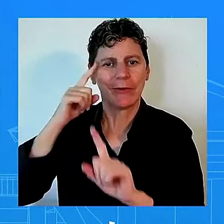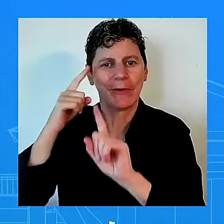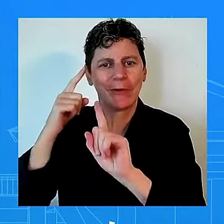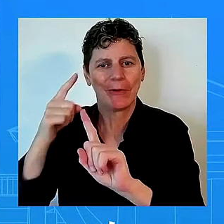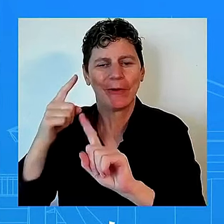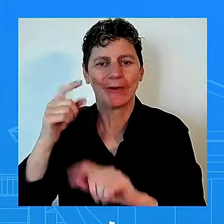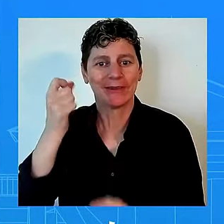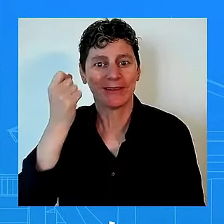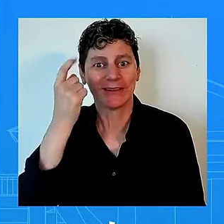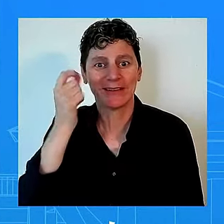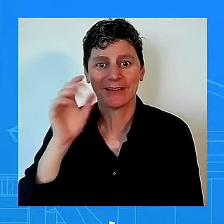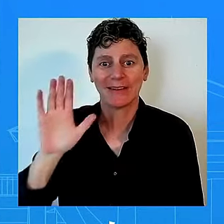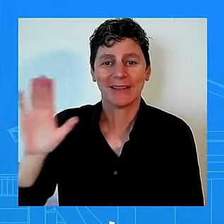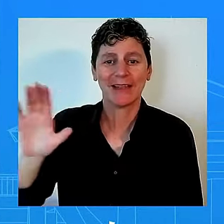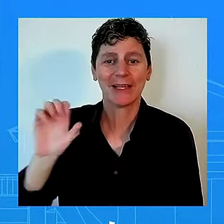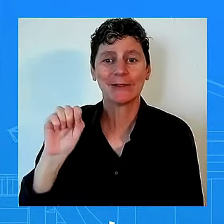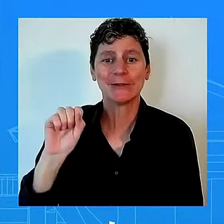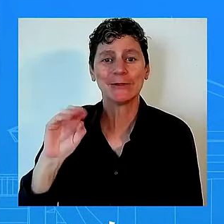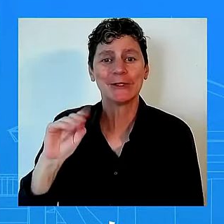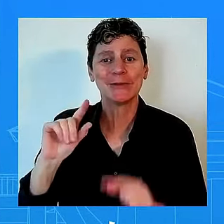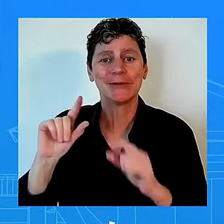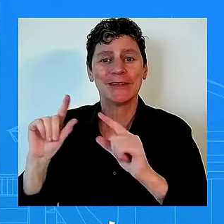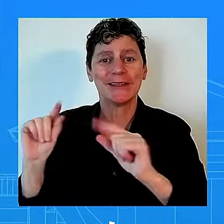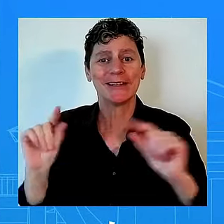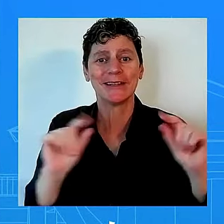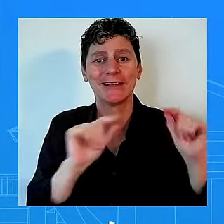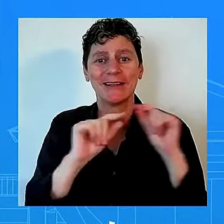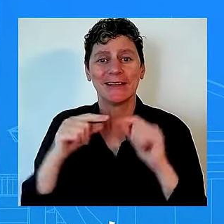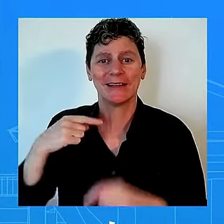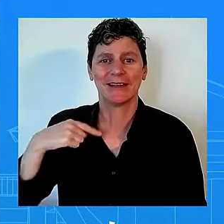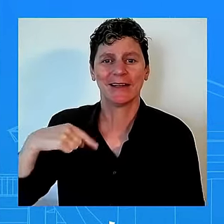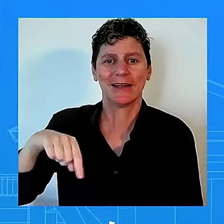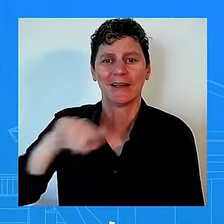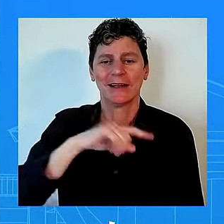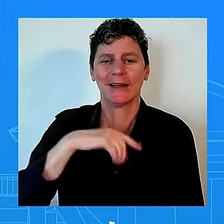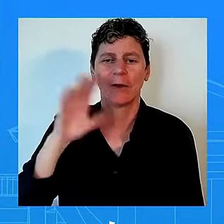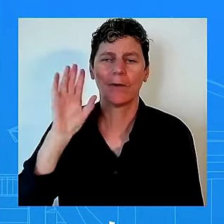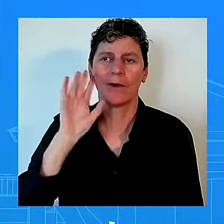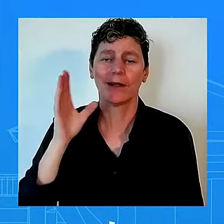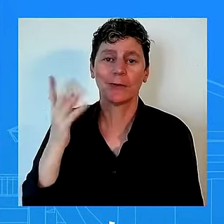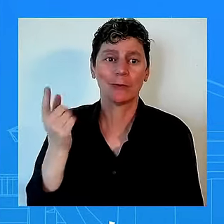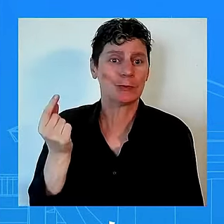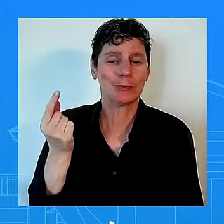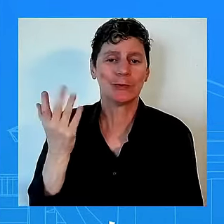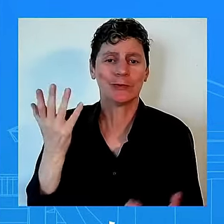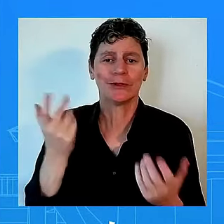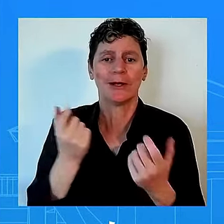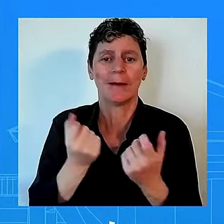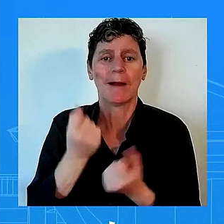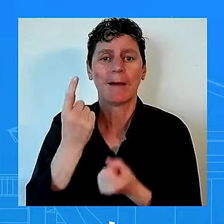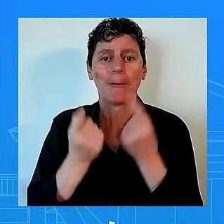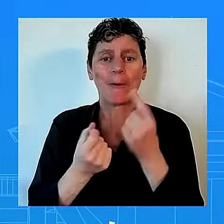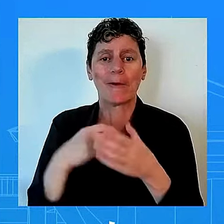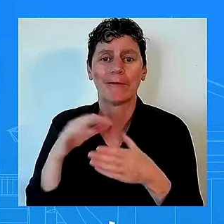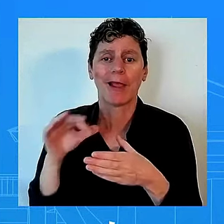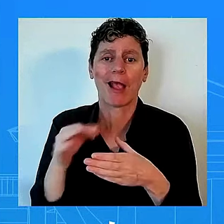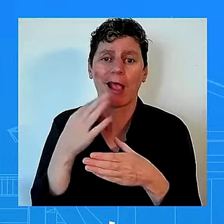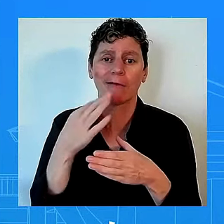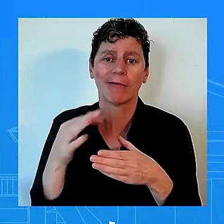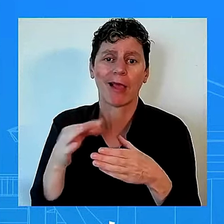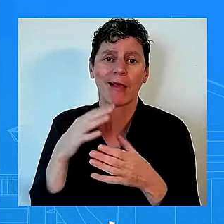administration's uh steps on sanctioning them at this point do you have a response so um so